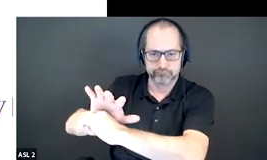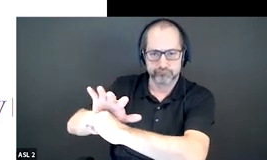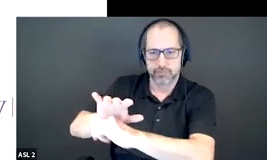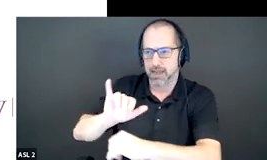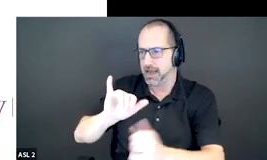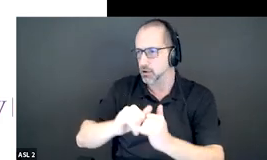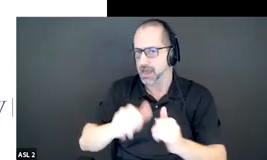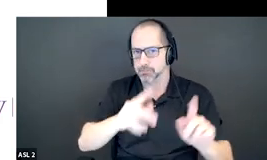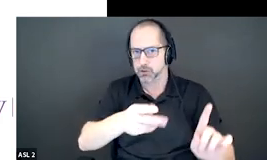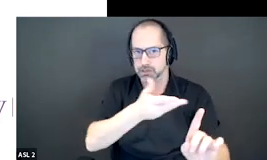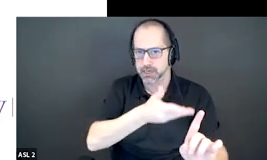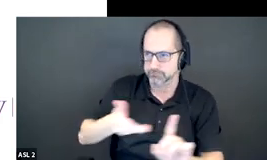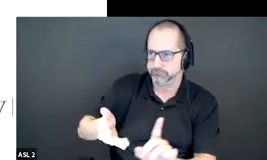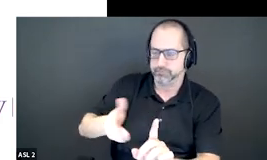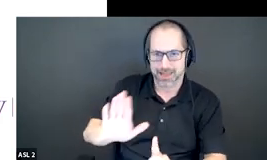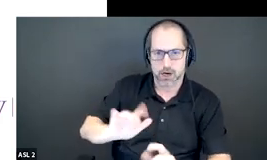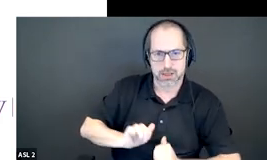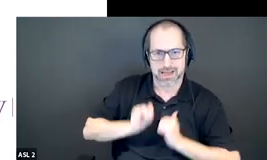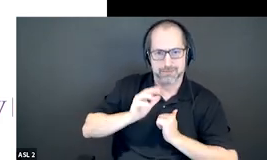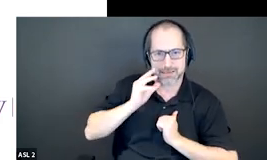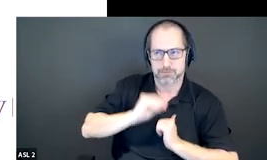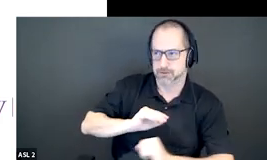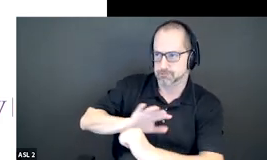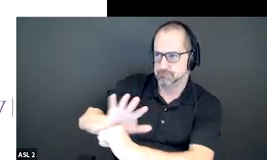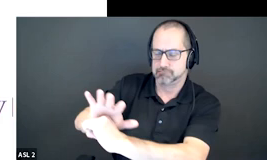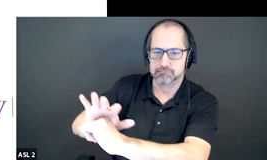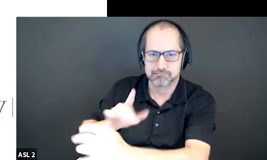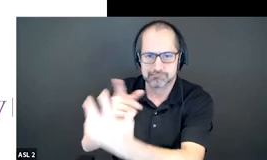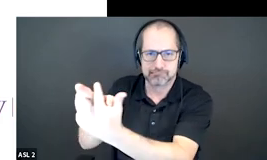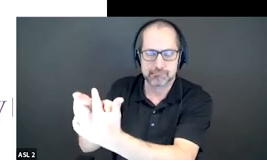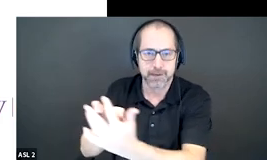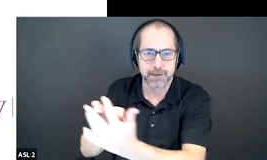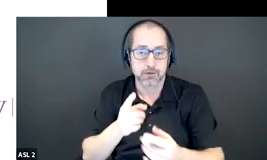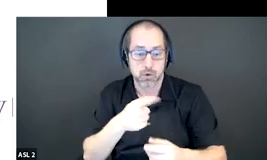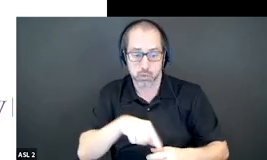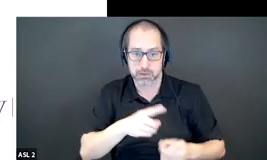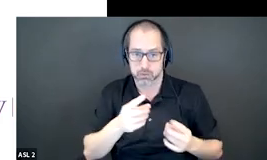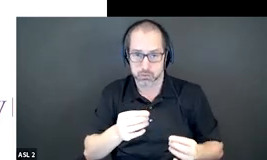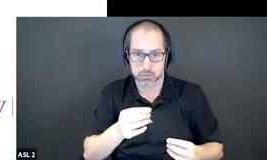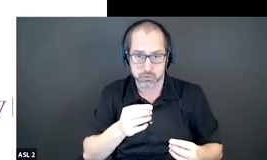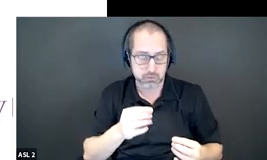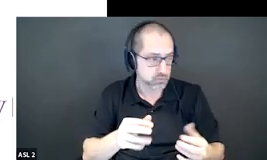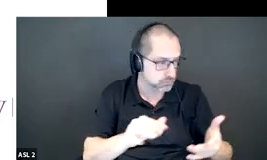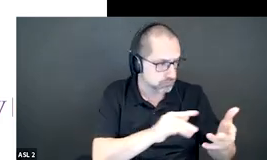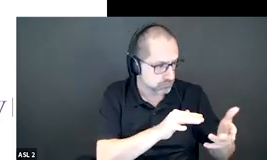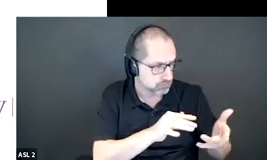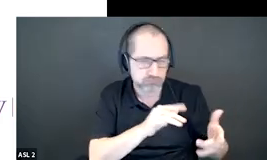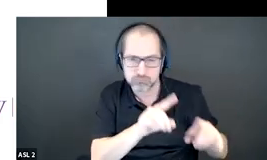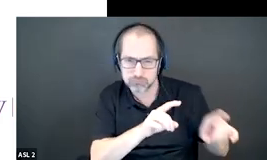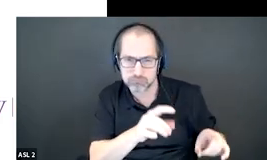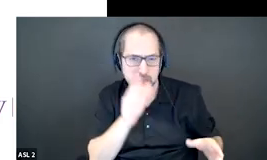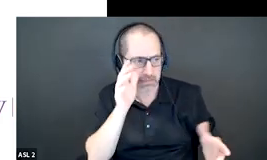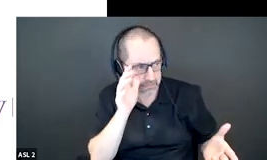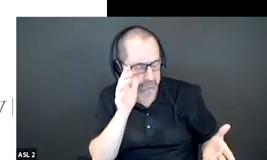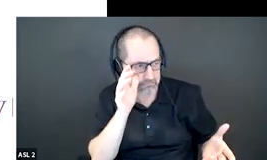for themselves their lived experience so what we did was we uh we listened to their lived experience and took